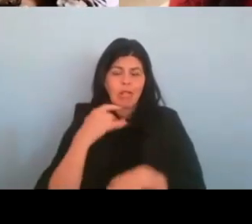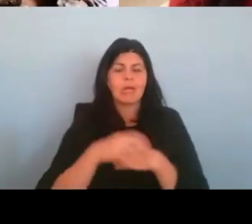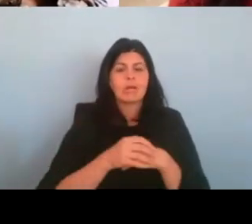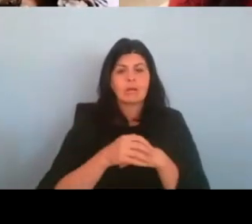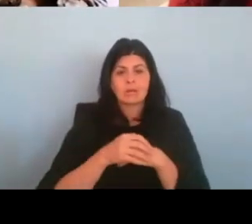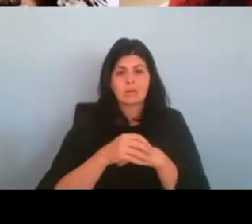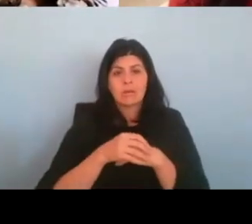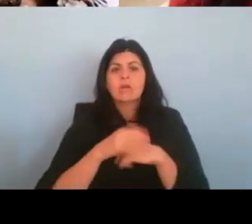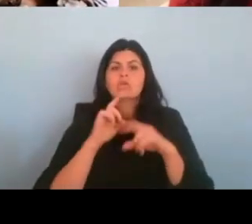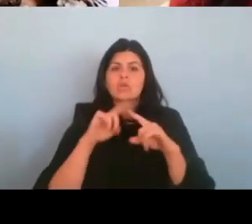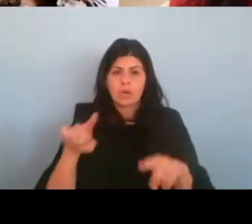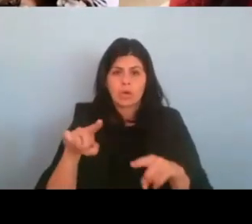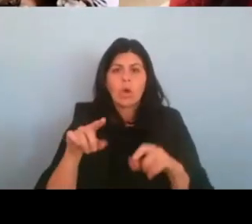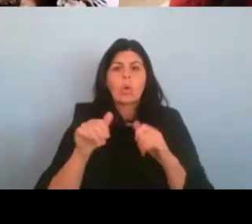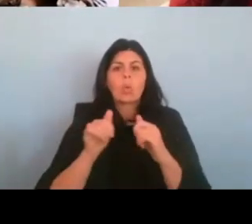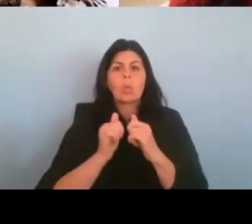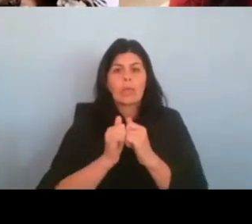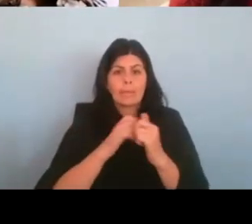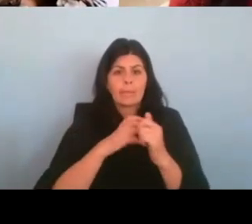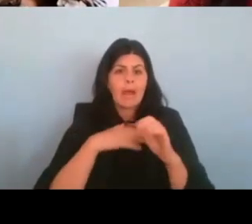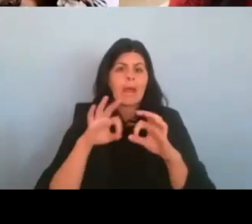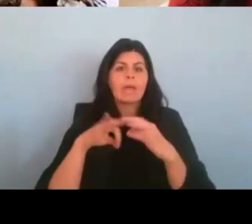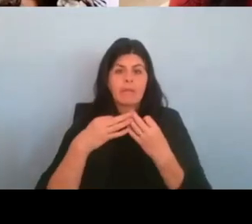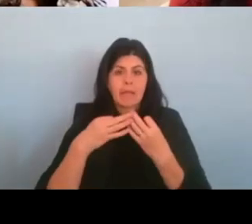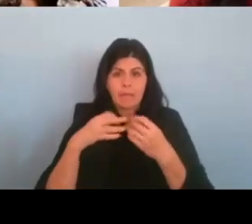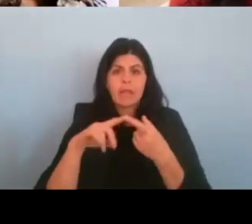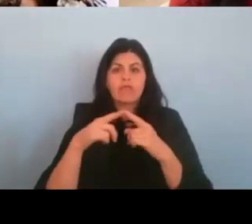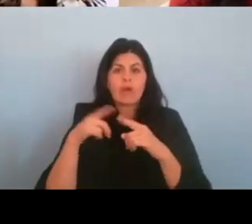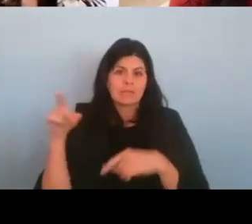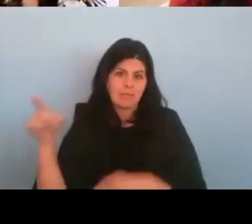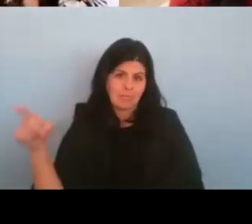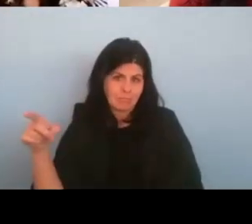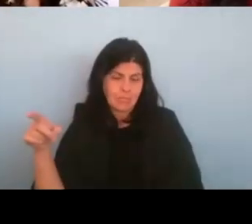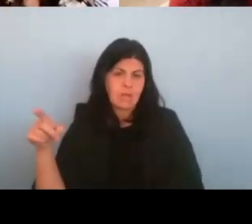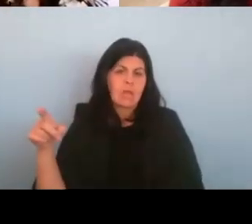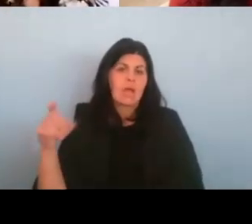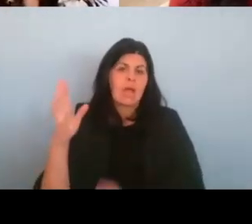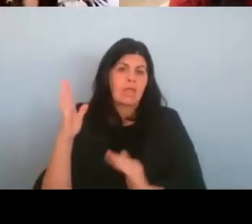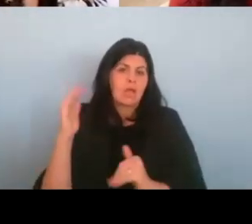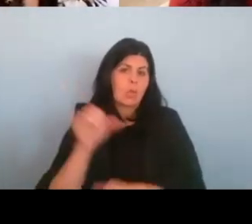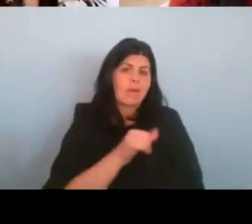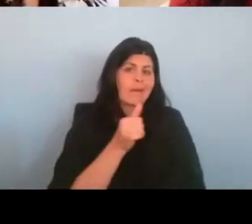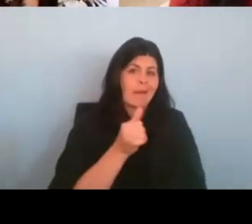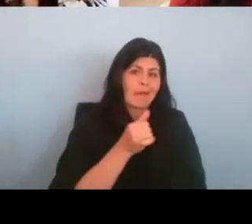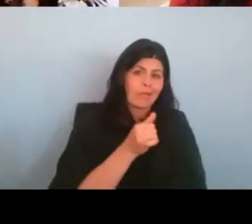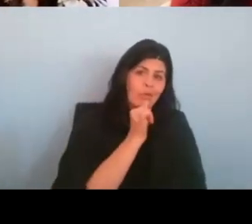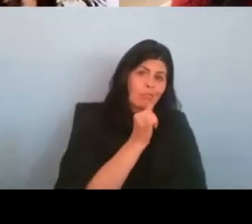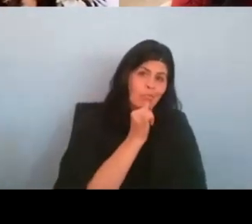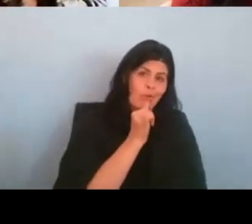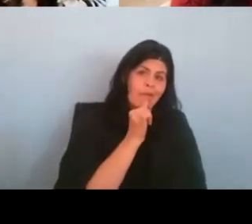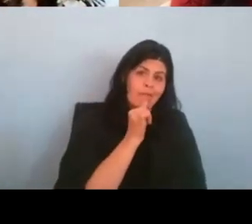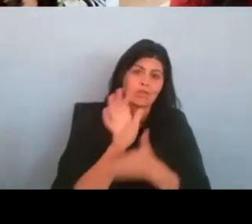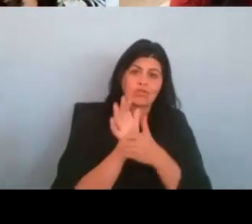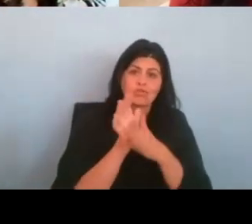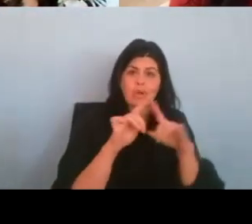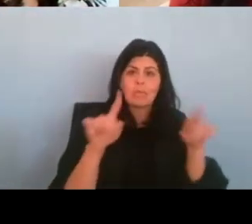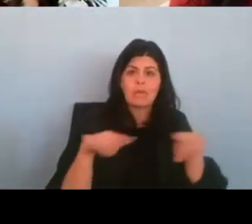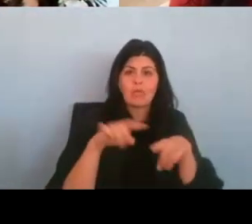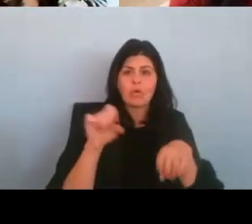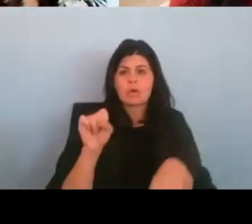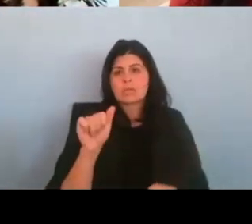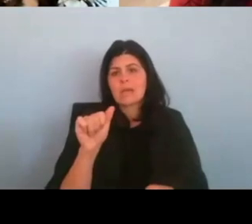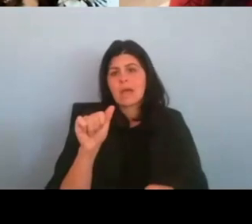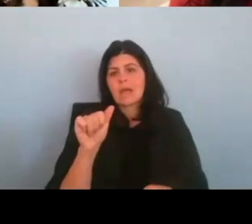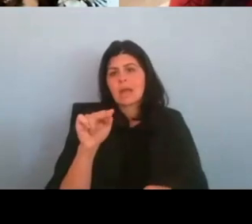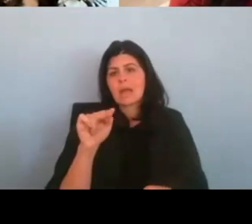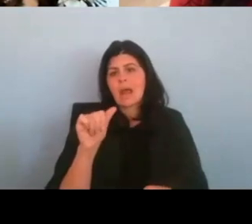to do a private screening with my family and friends, but then, uh, we're hoping to do another private screening in April for Sinai temple, uh, here